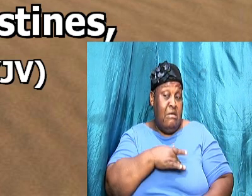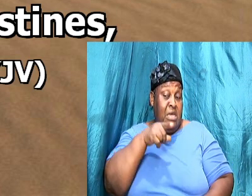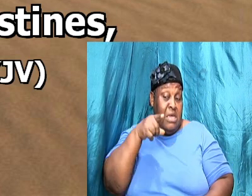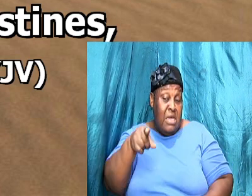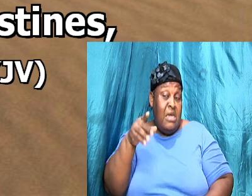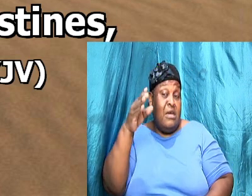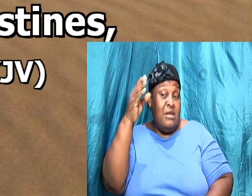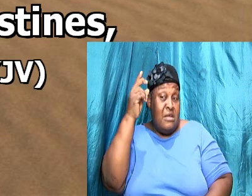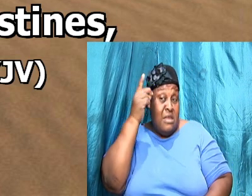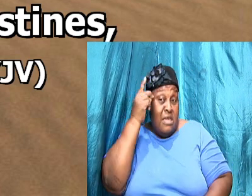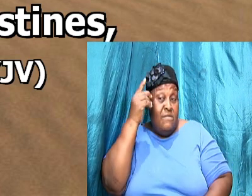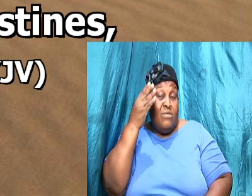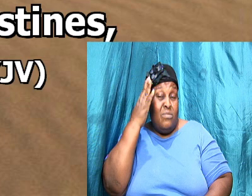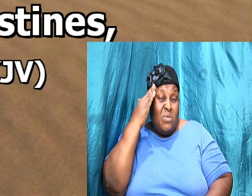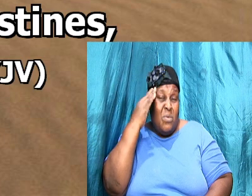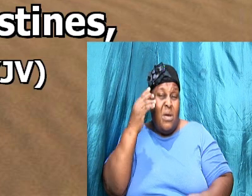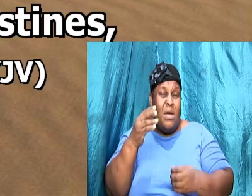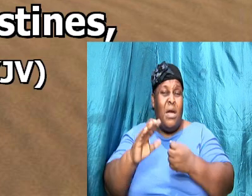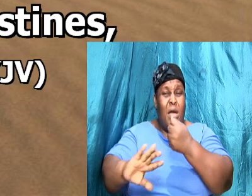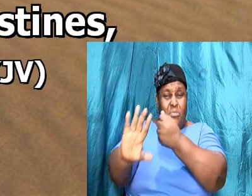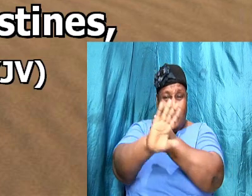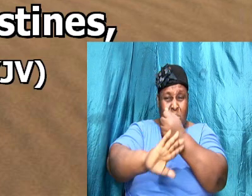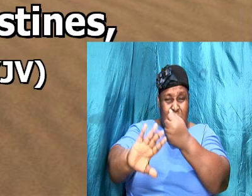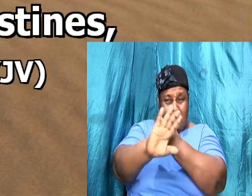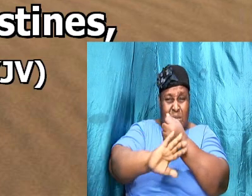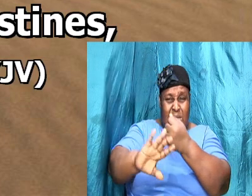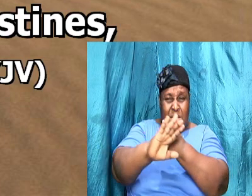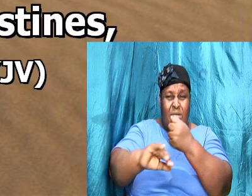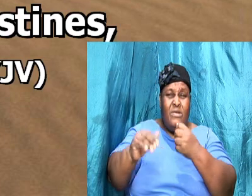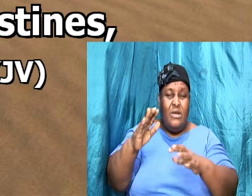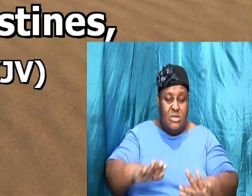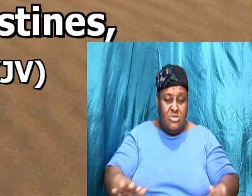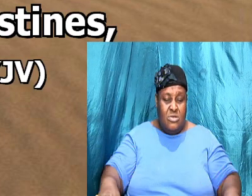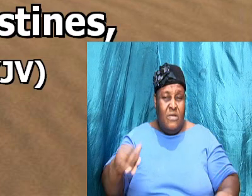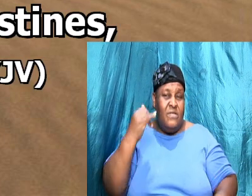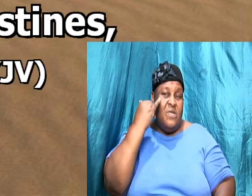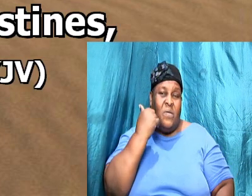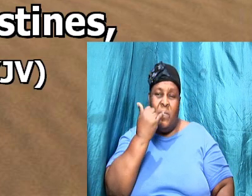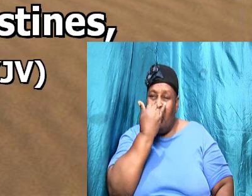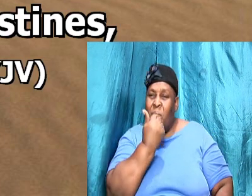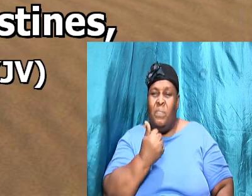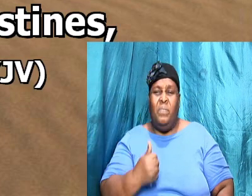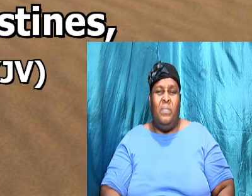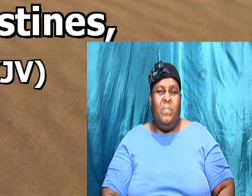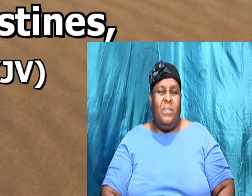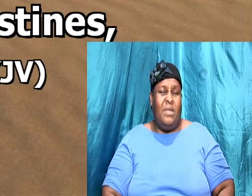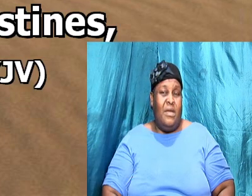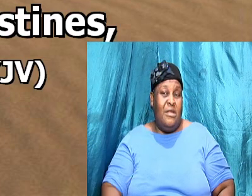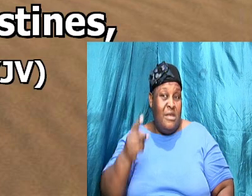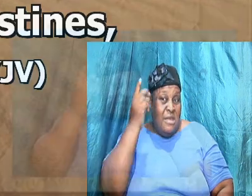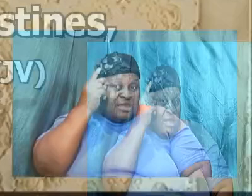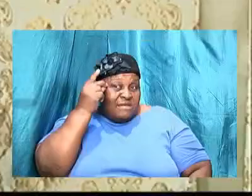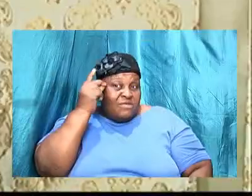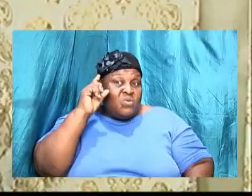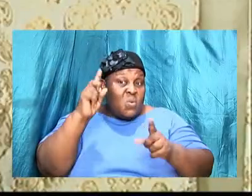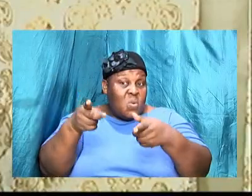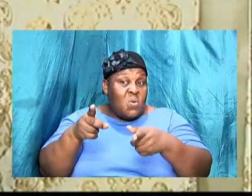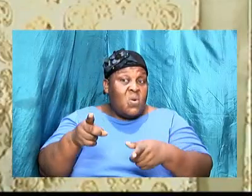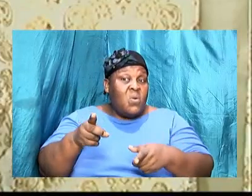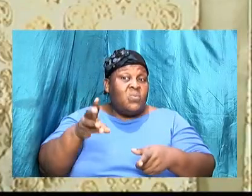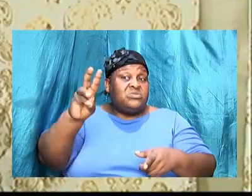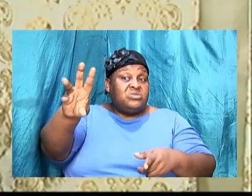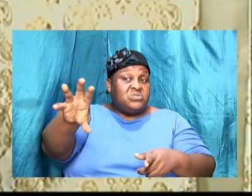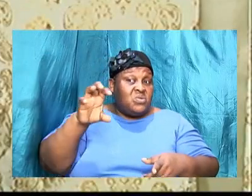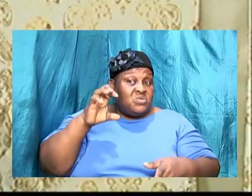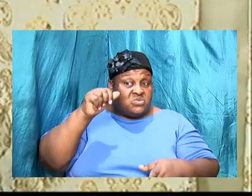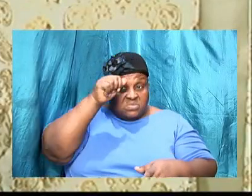children of Israel and David went to his 600 men that were with him and